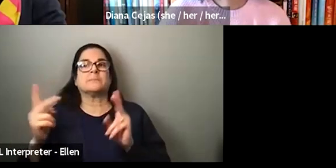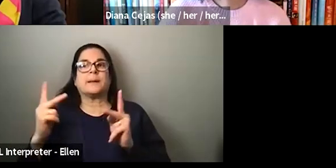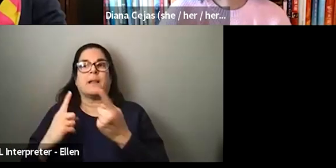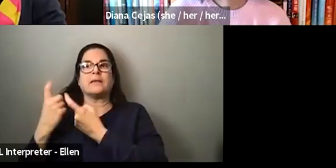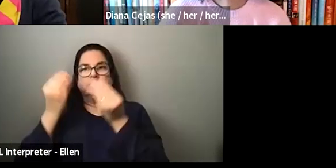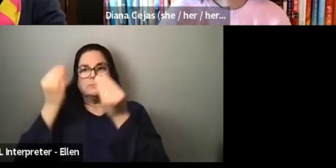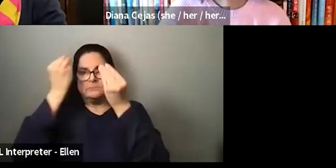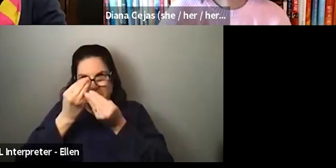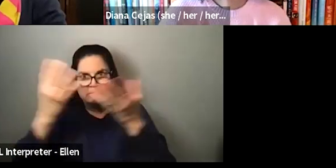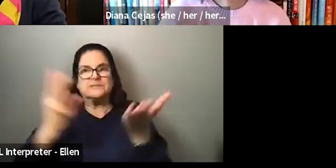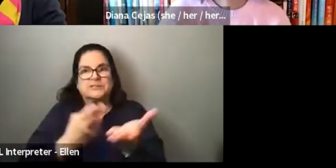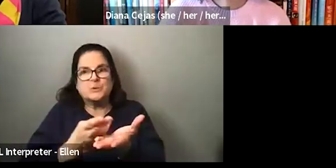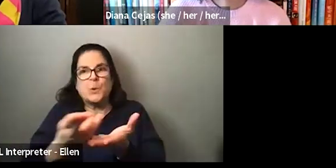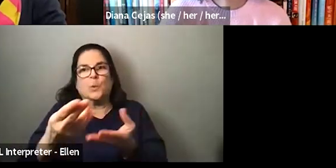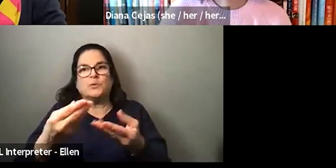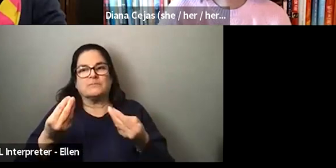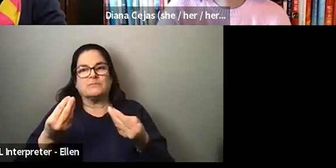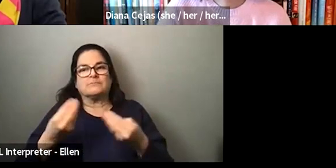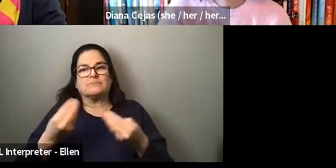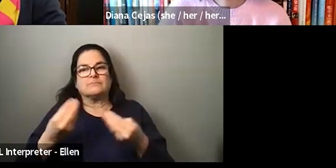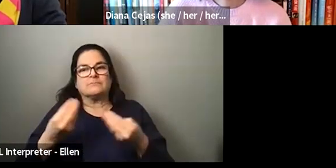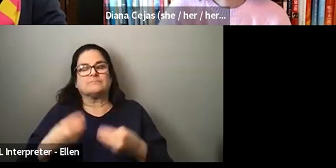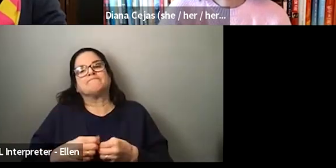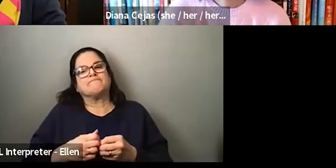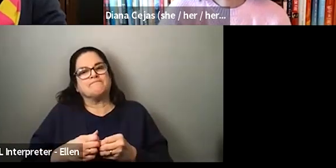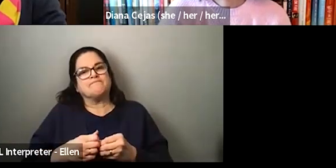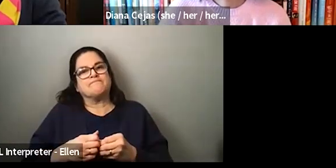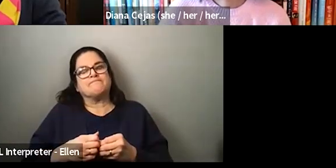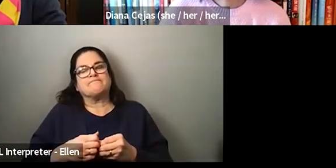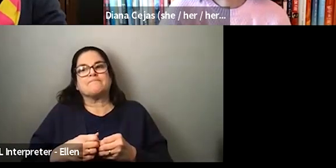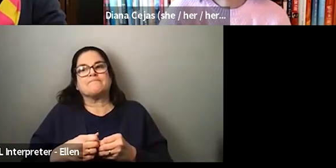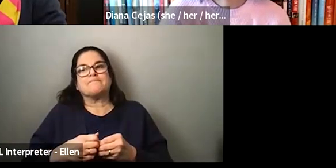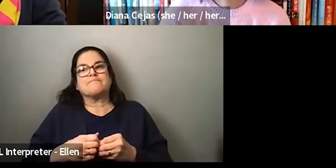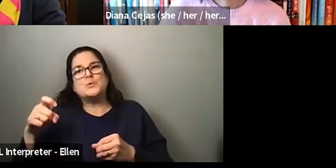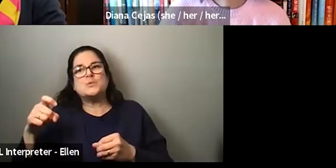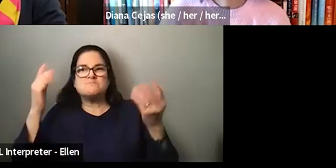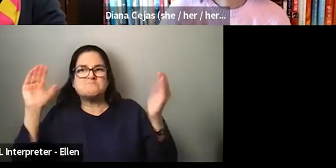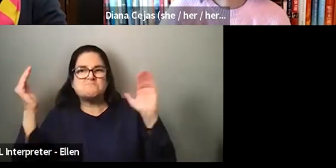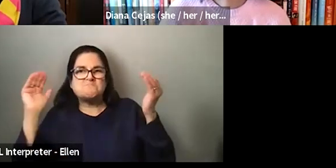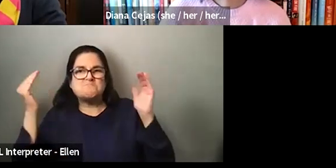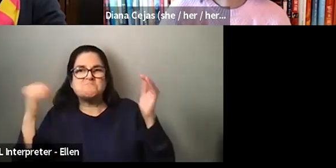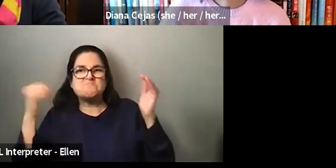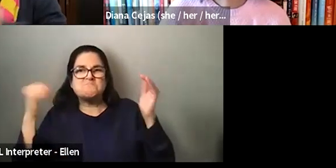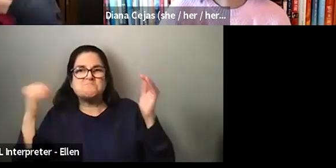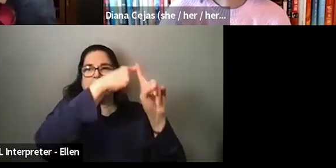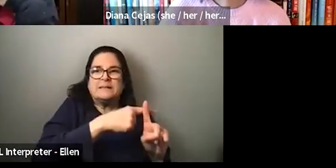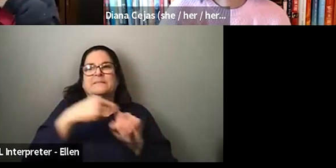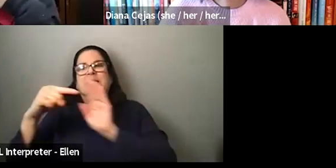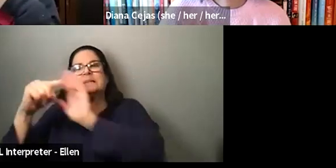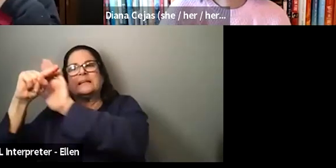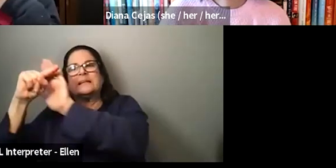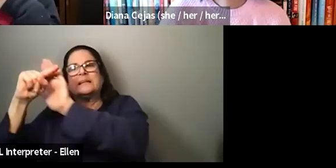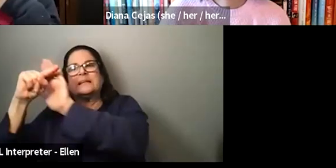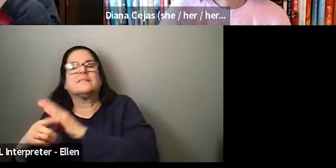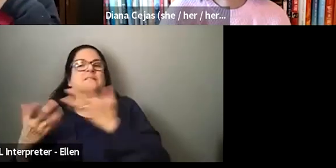we sit there, we kind of weigh the, the pros and cons of that decision. So, you know, what are some of the pros of, of disclosing? One,